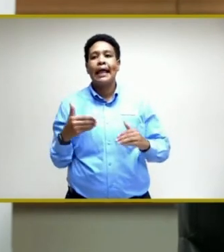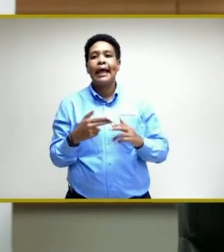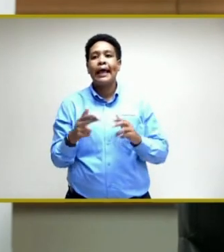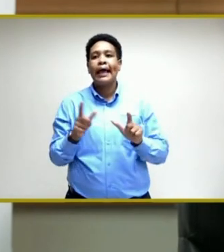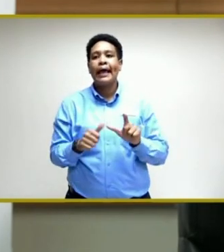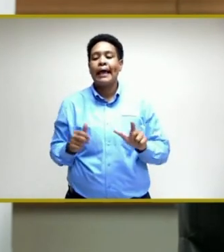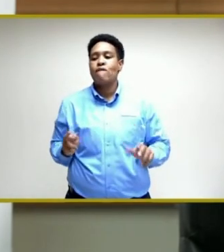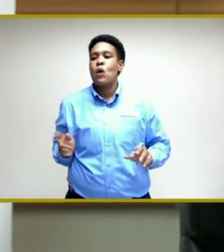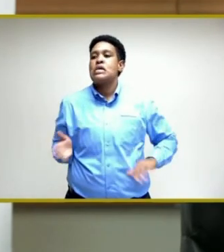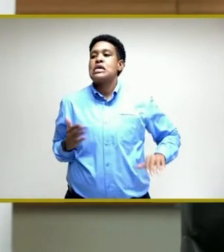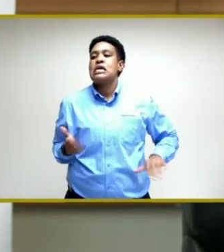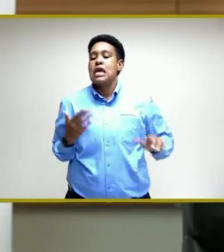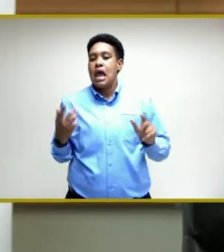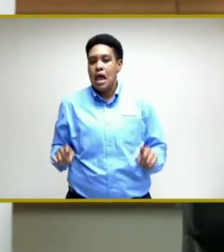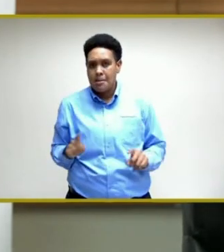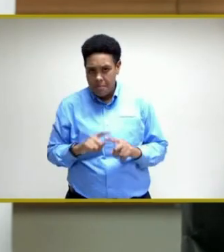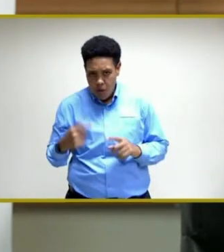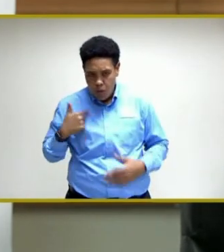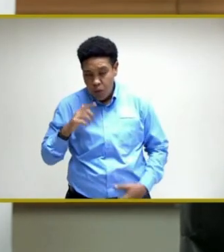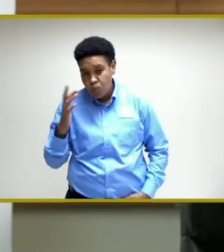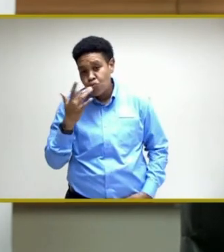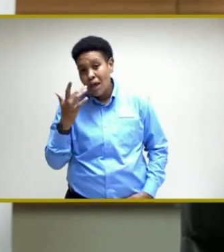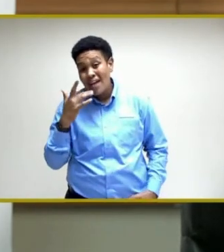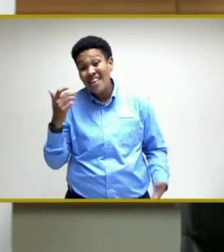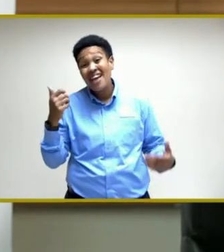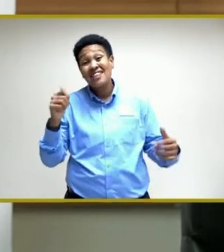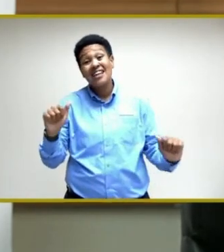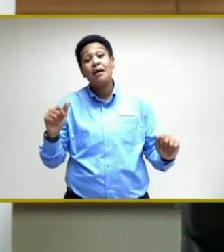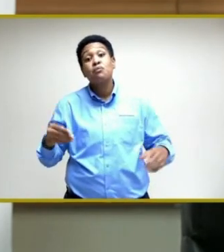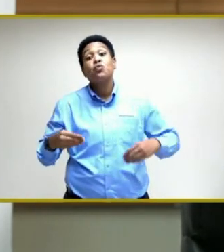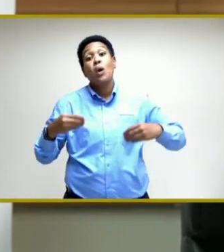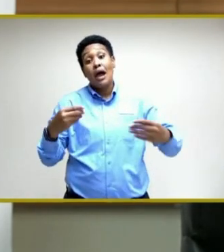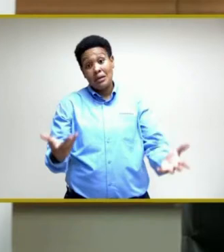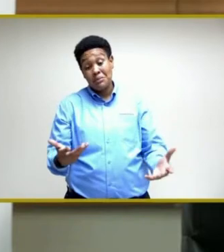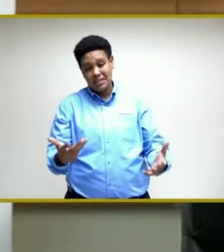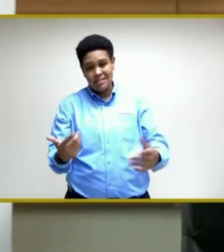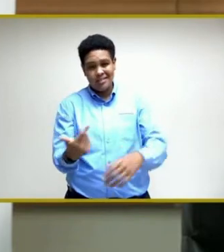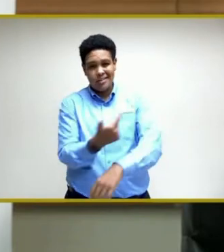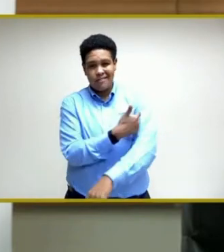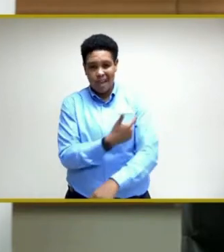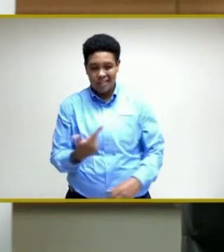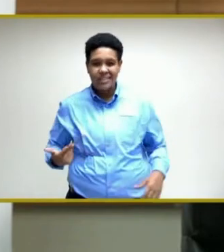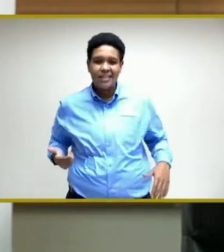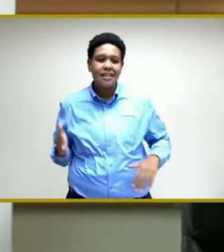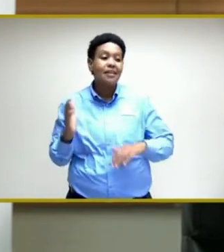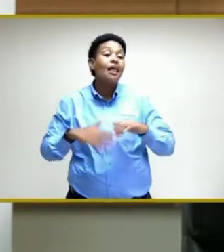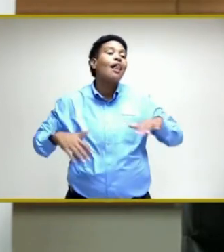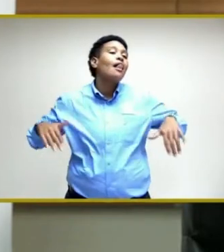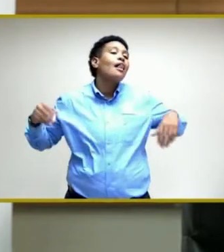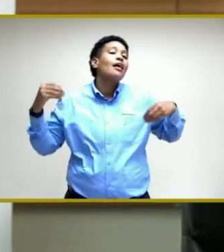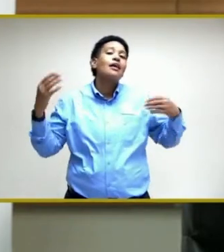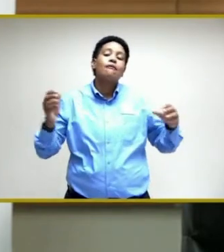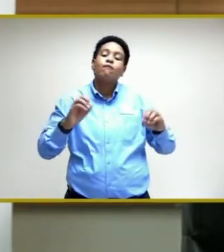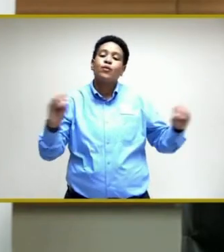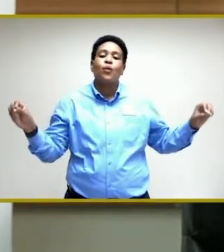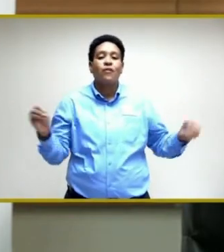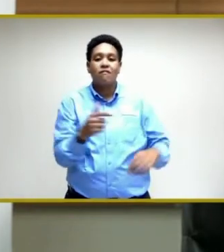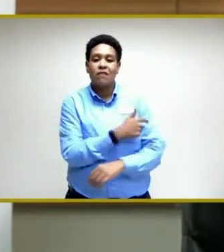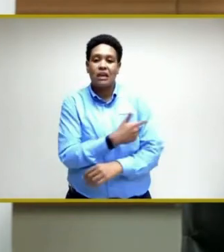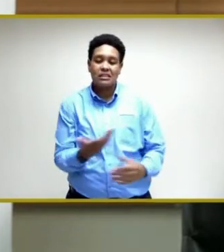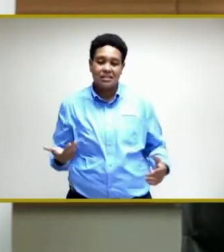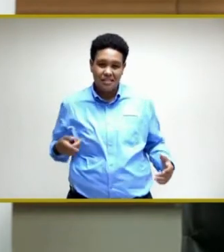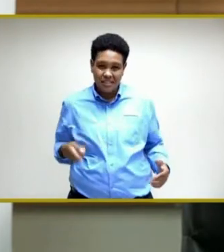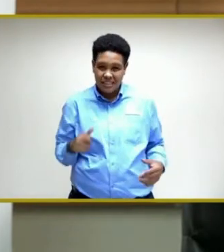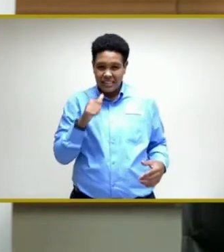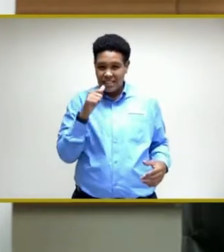but we would rather attempt to administer than not to have the vaccines, and